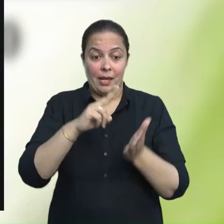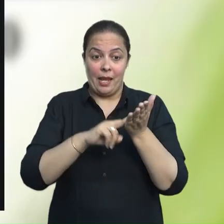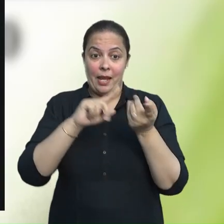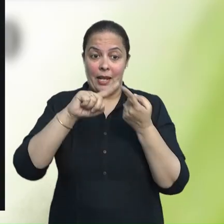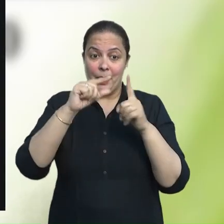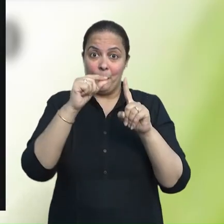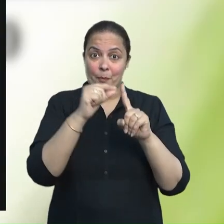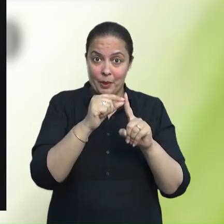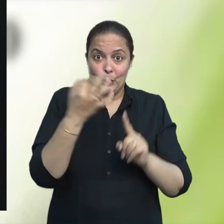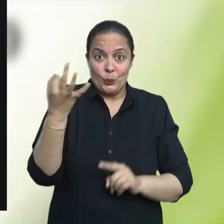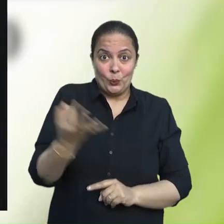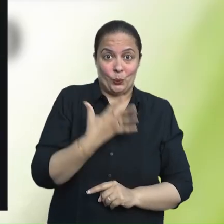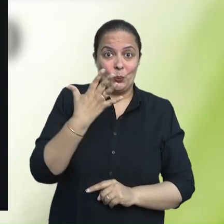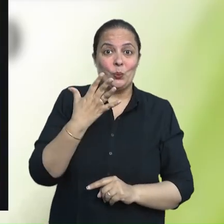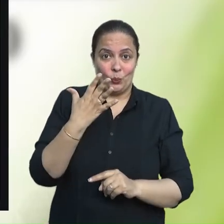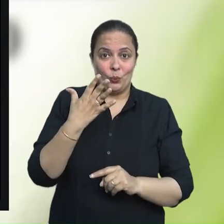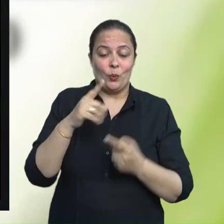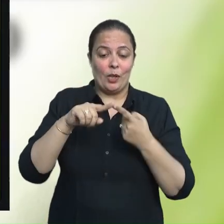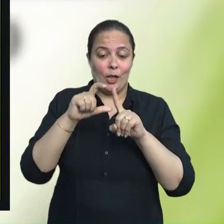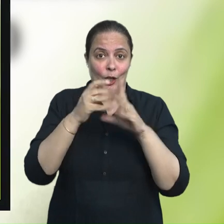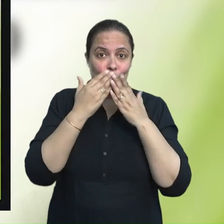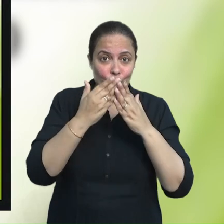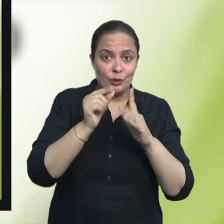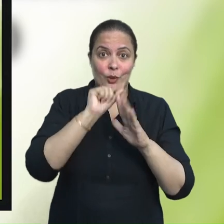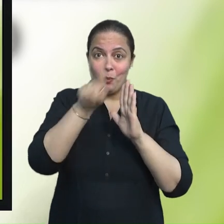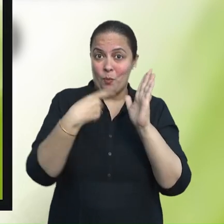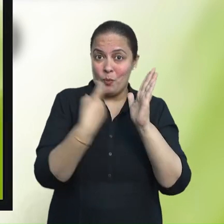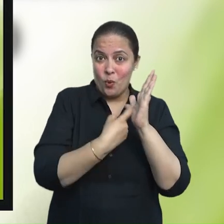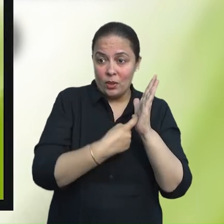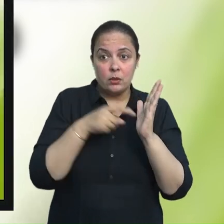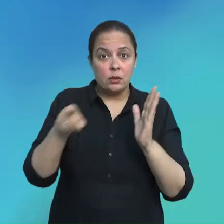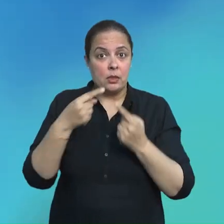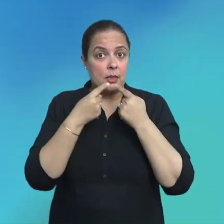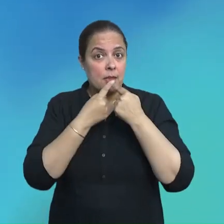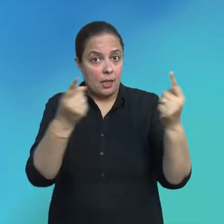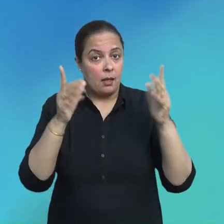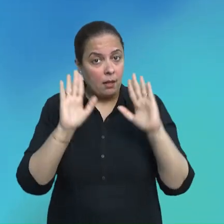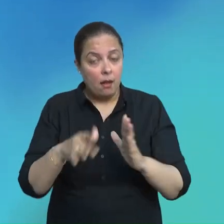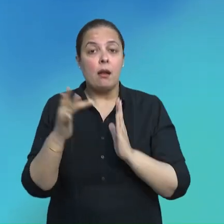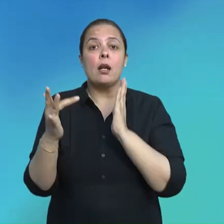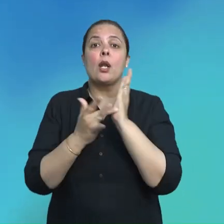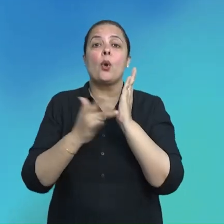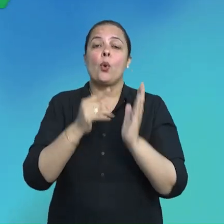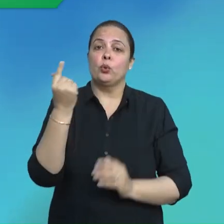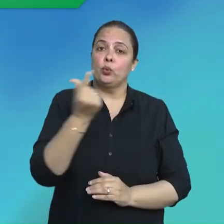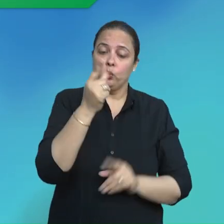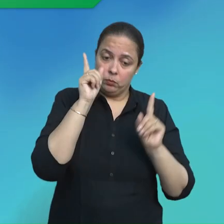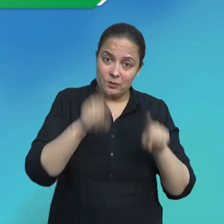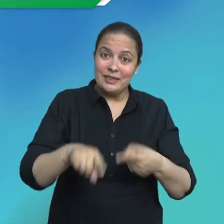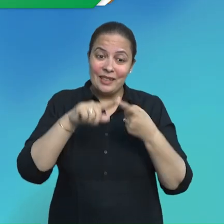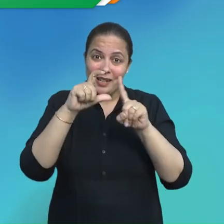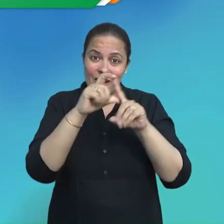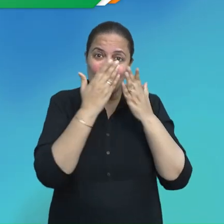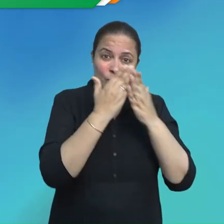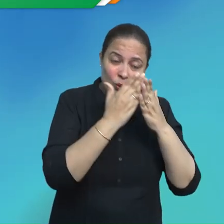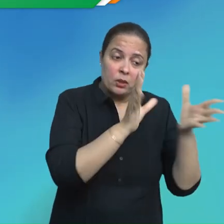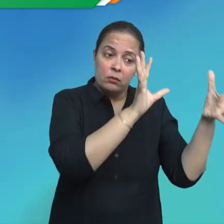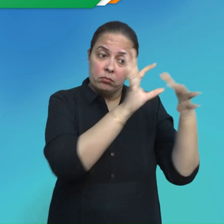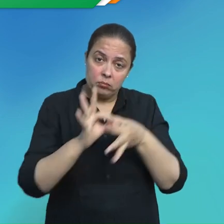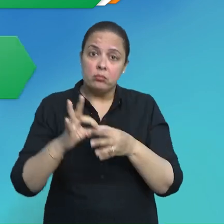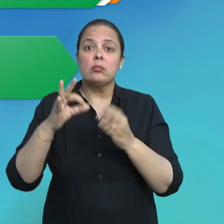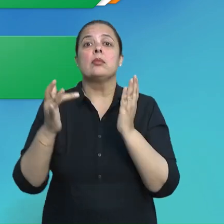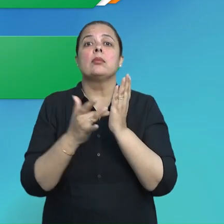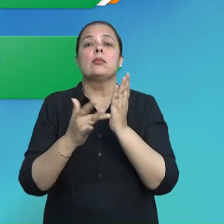recognizes the importance of technology in education. It aims to enhance the teaching and learning process,